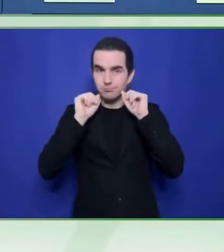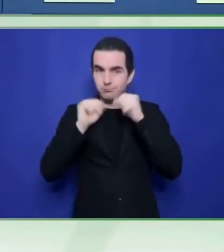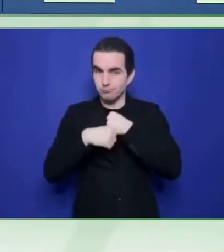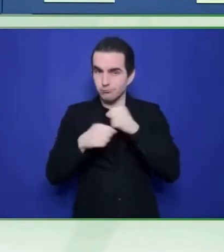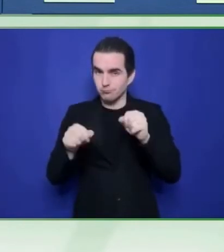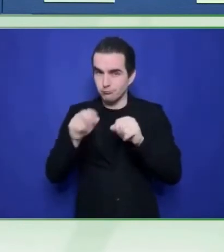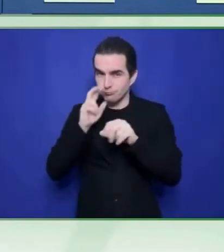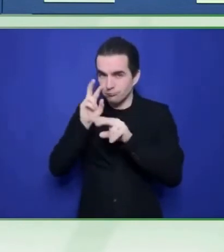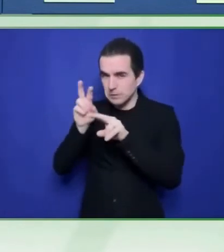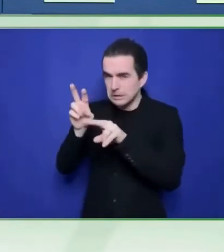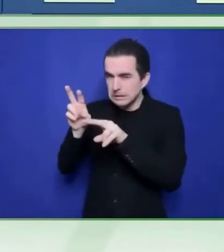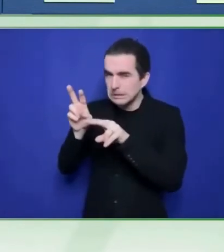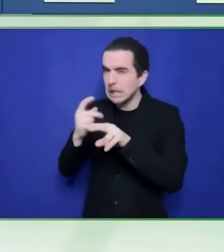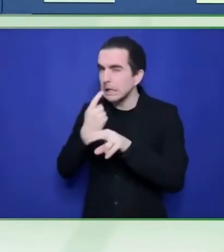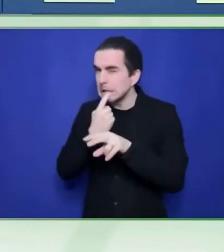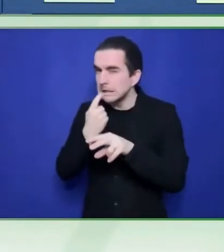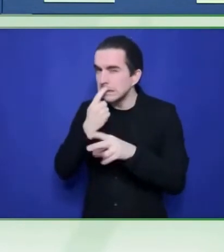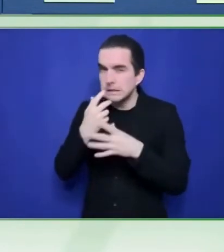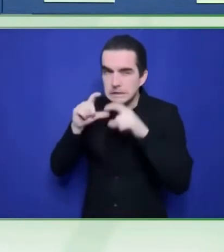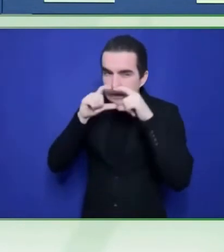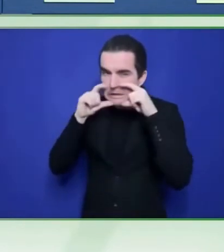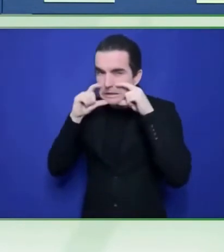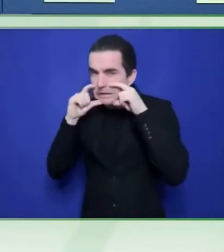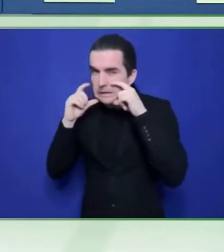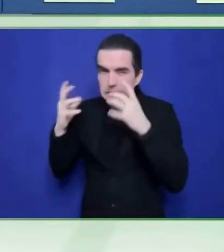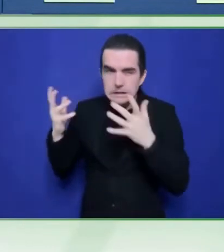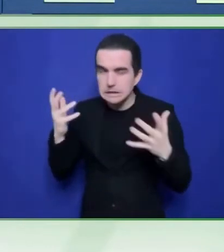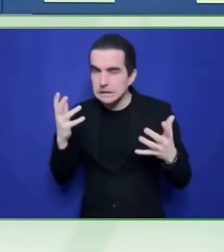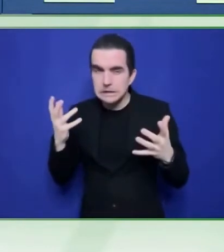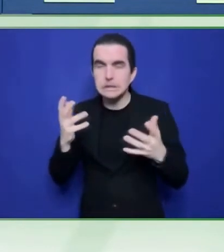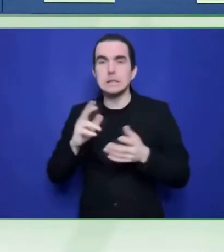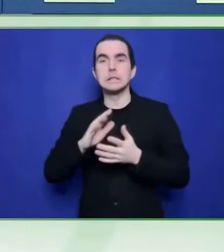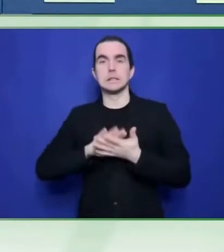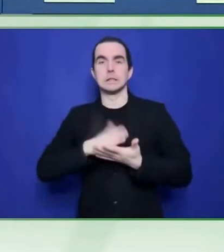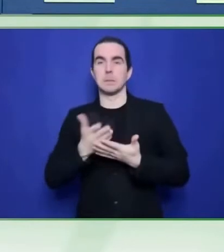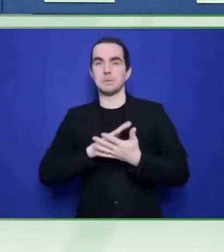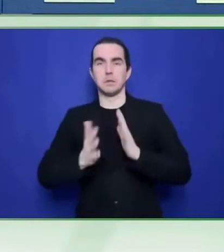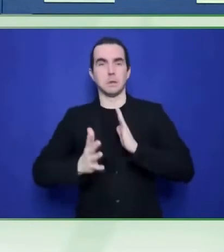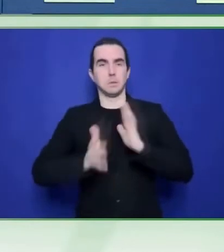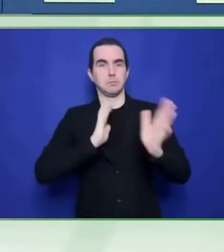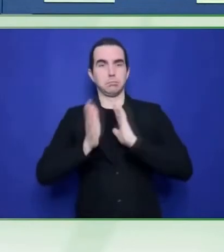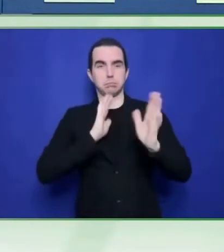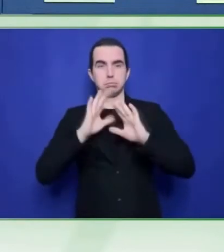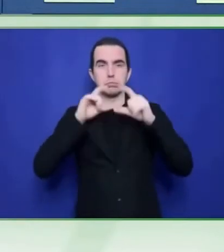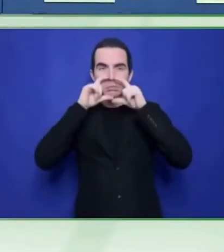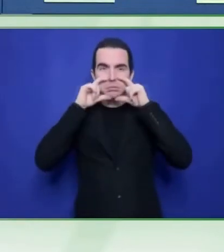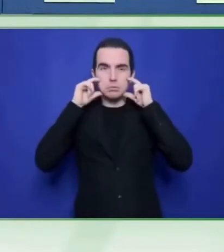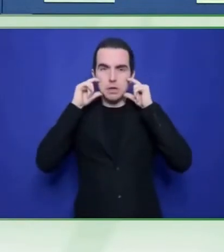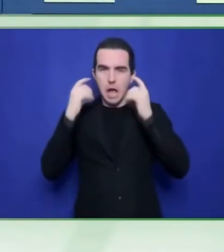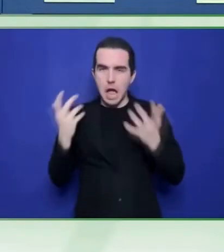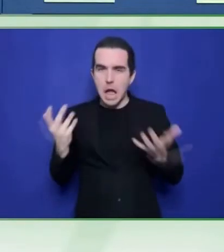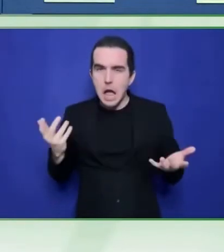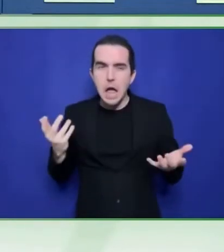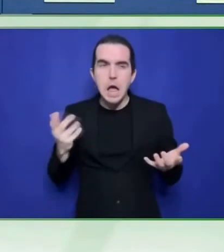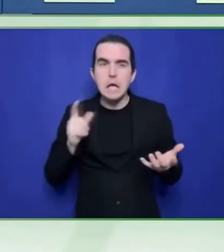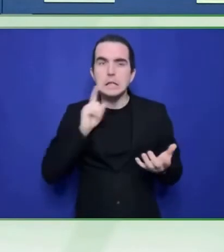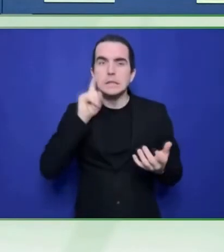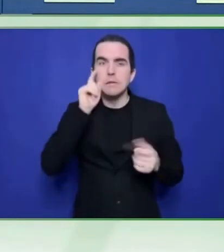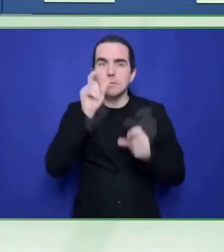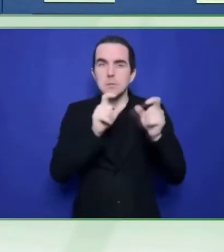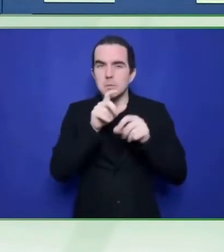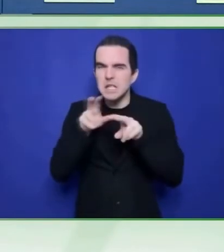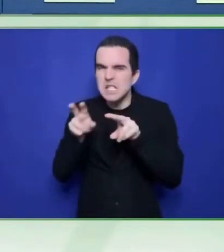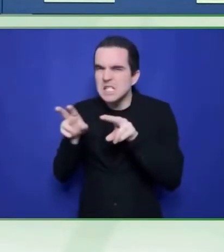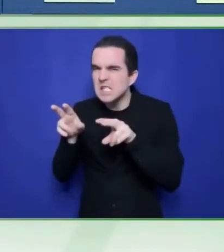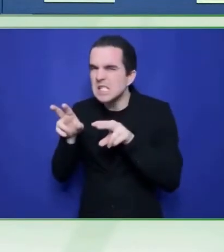We put a big screen next to the speaker instead of interpreting. I show live streaming